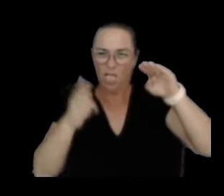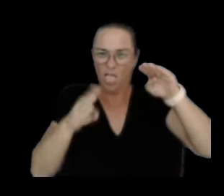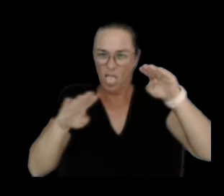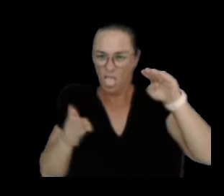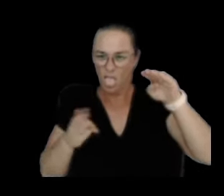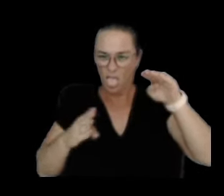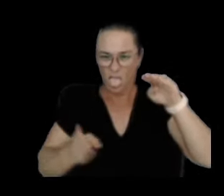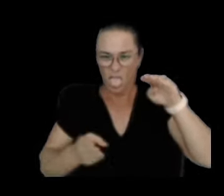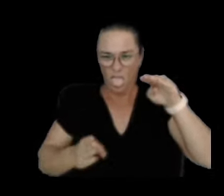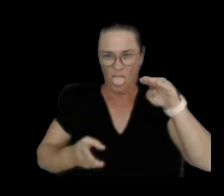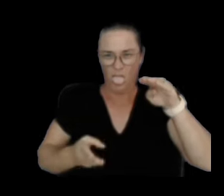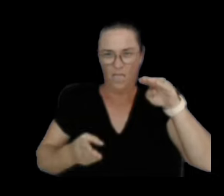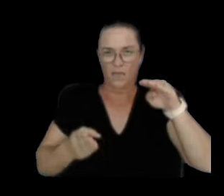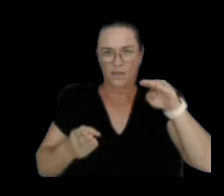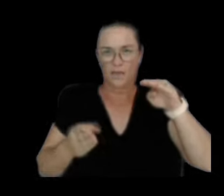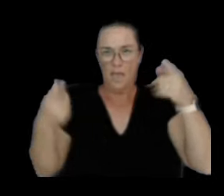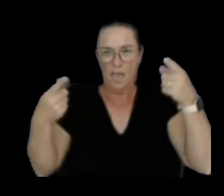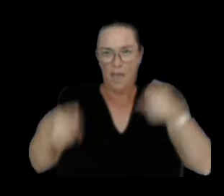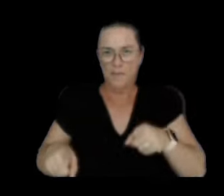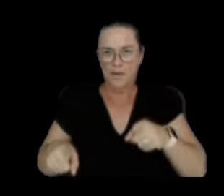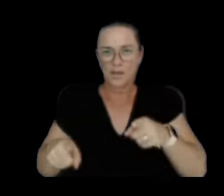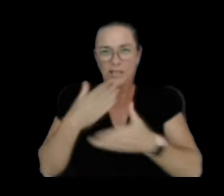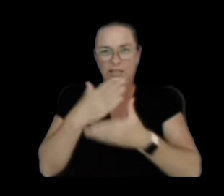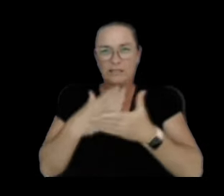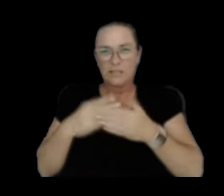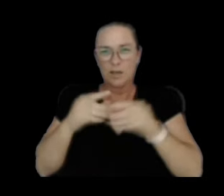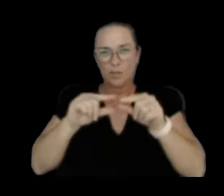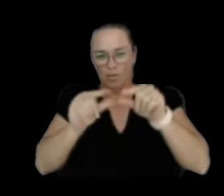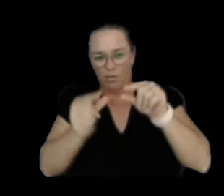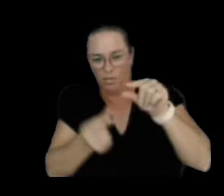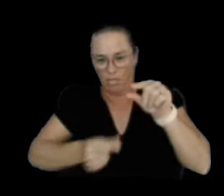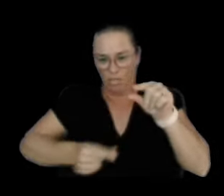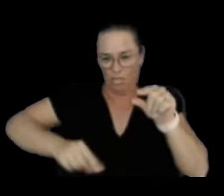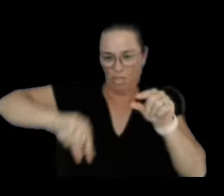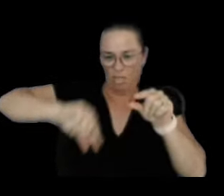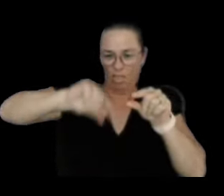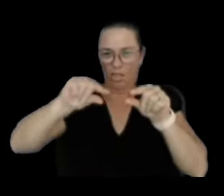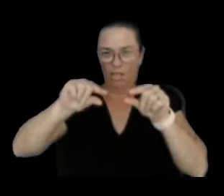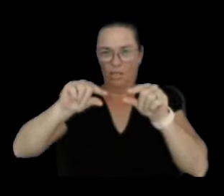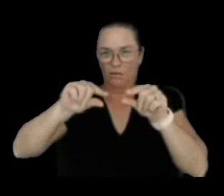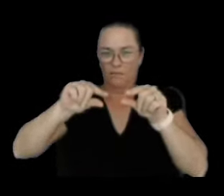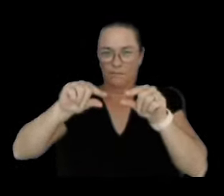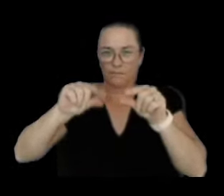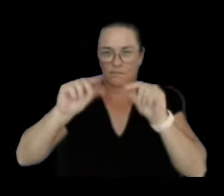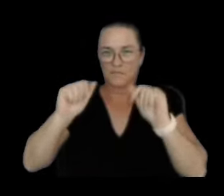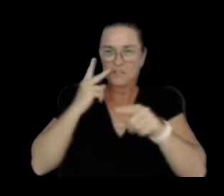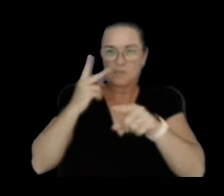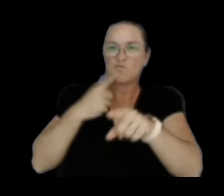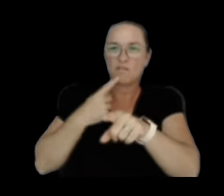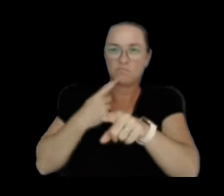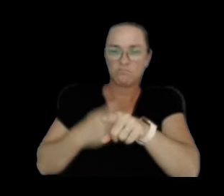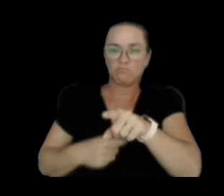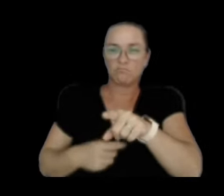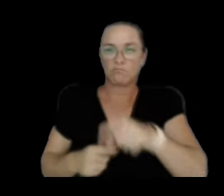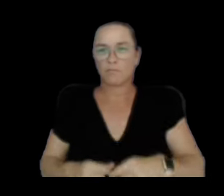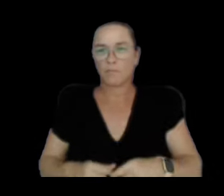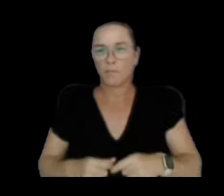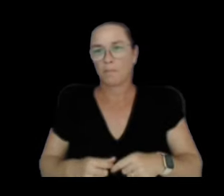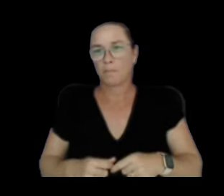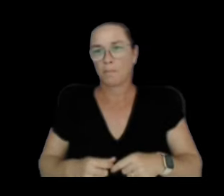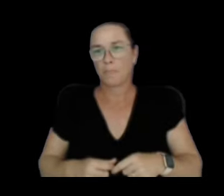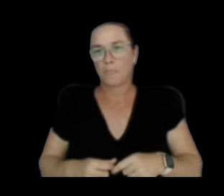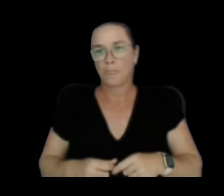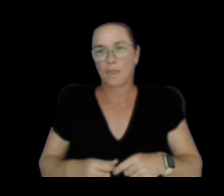where some of these fringes turn back on themselves like that. So there is certainly some